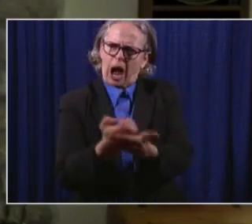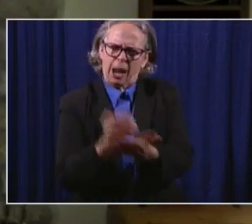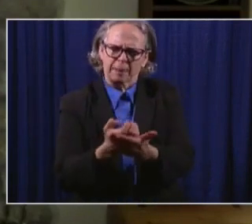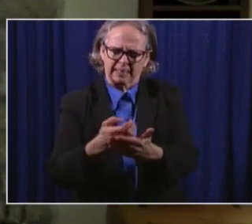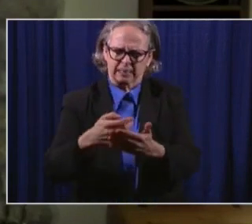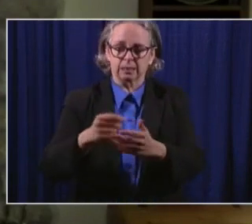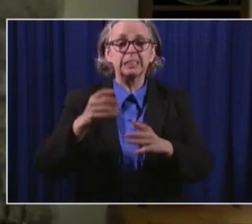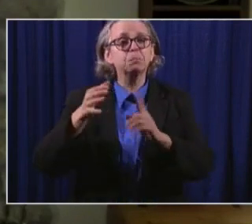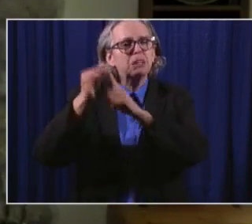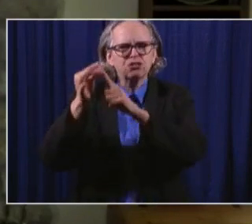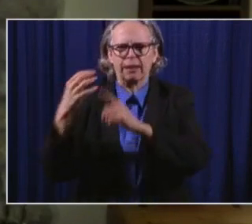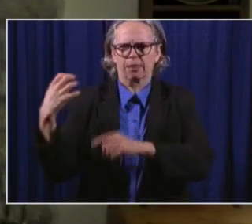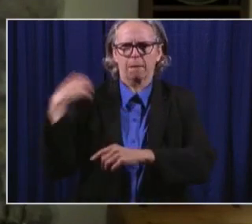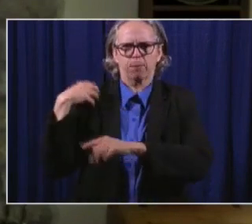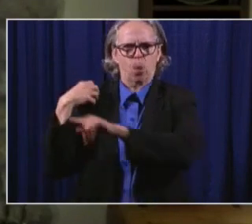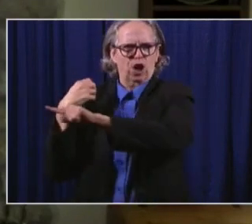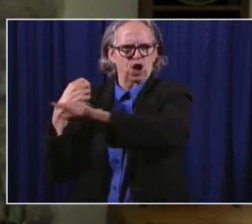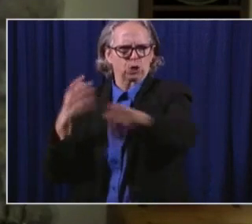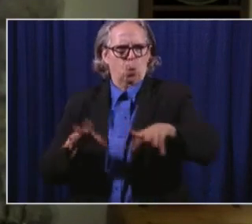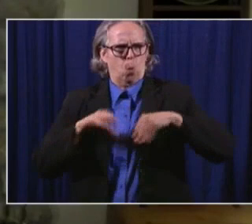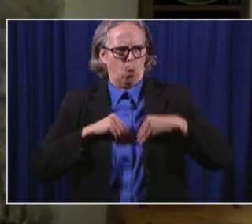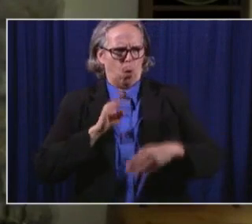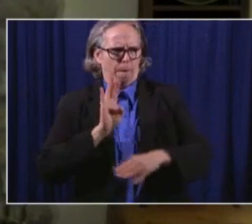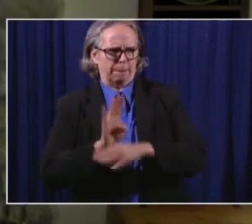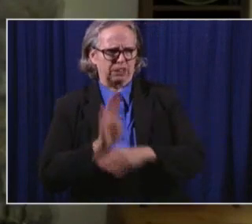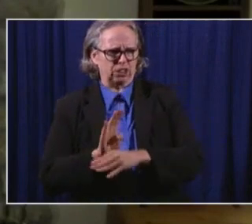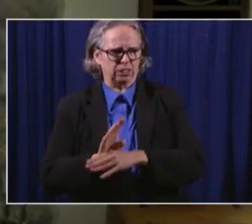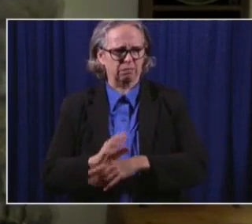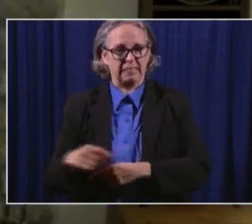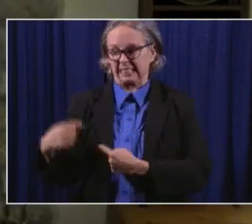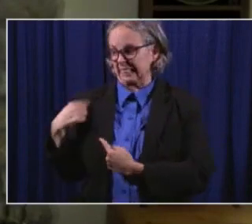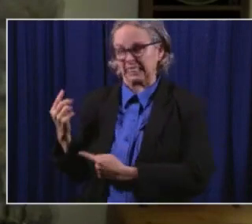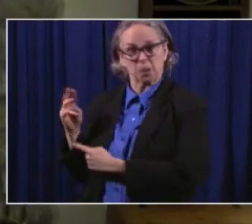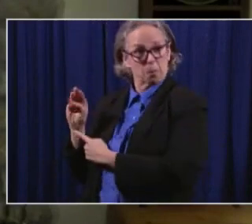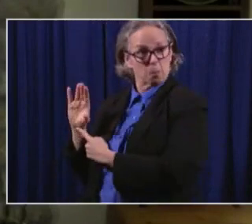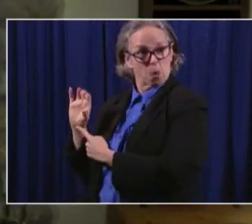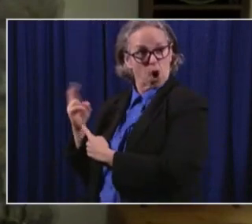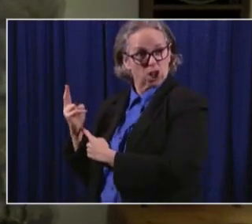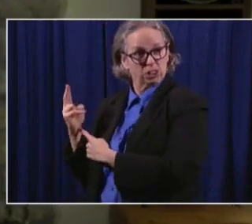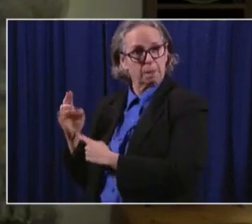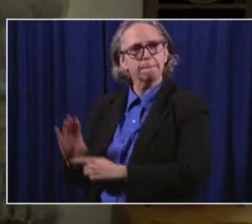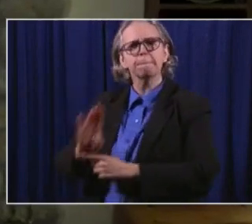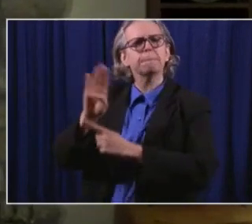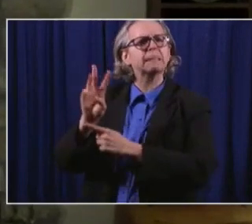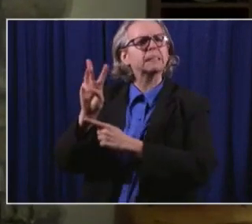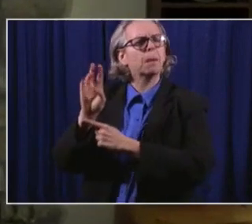two other dividends for Ohio employers who are covered by BWC.